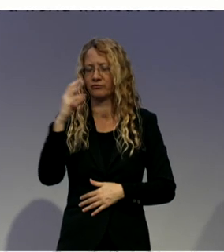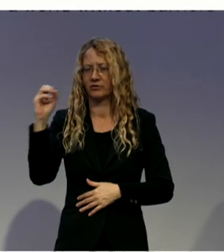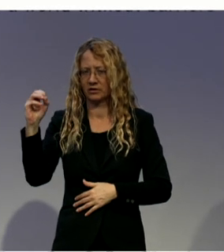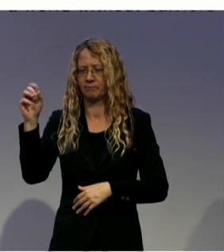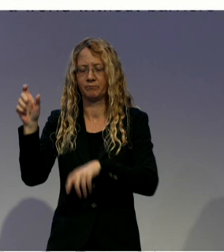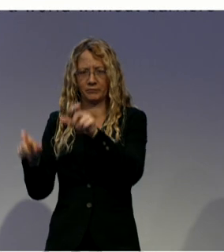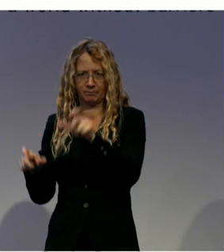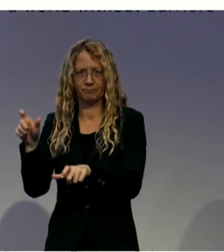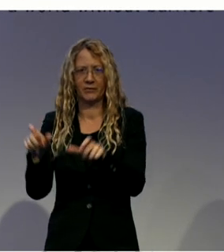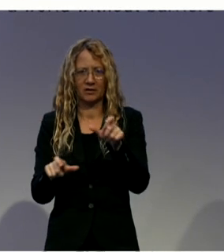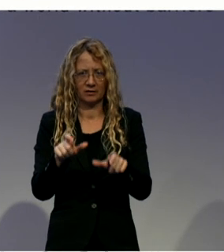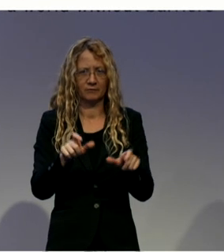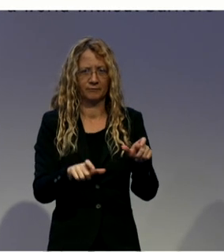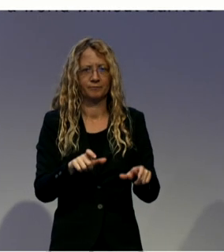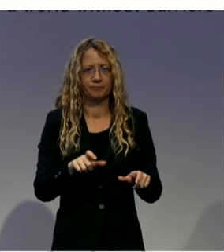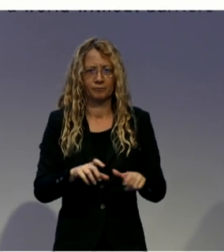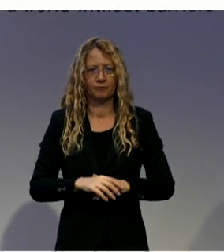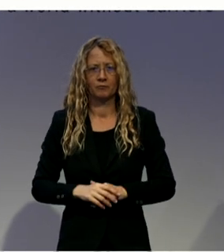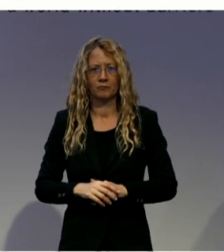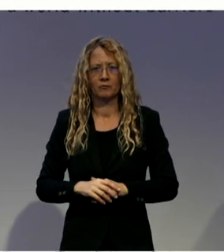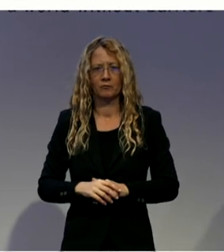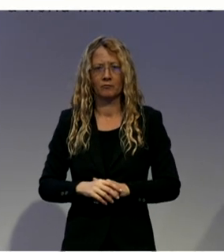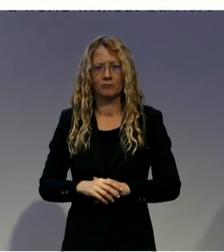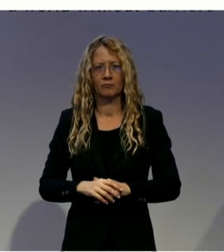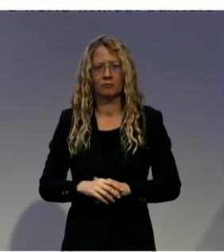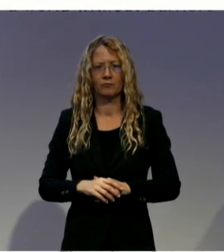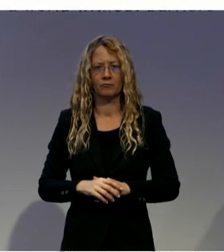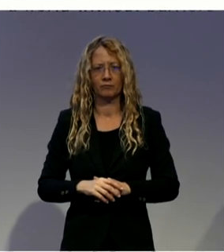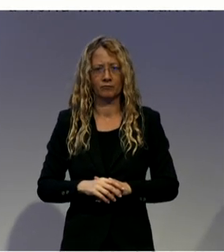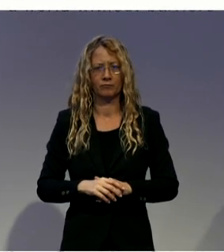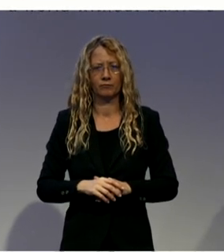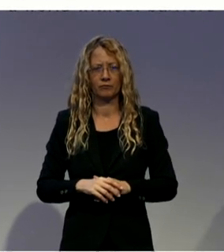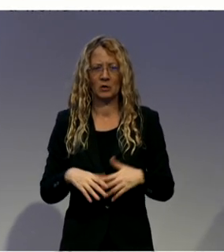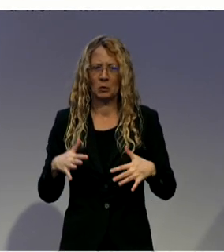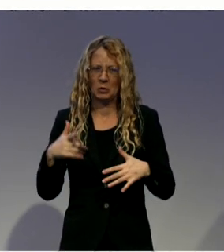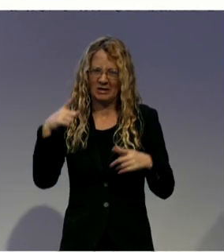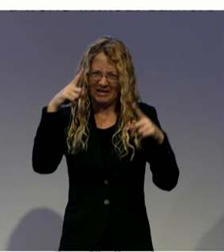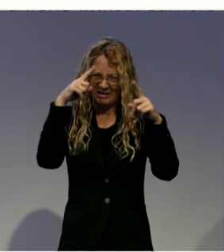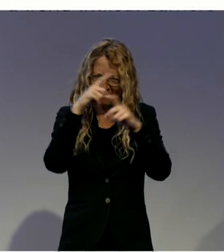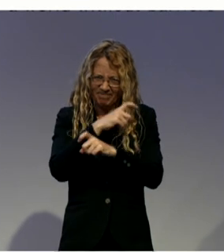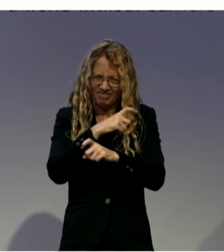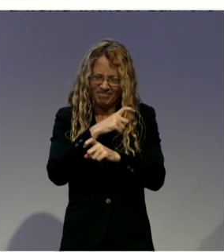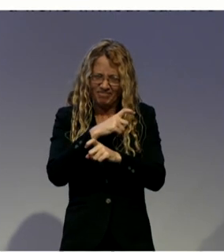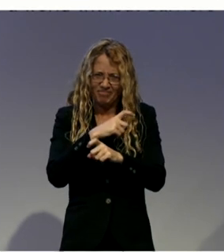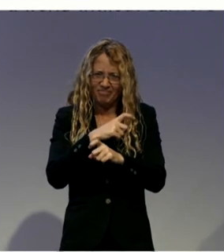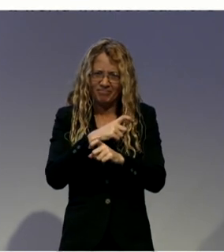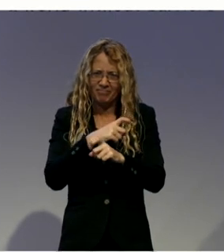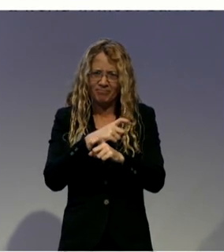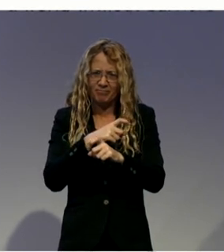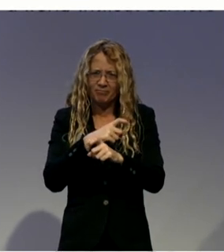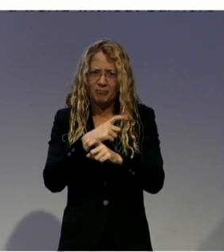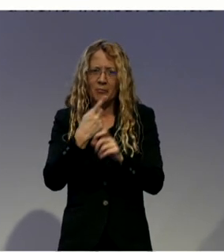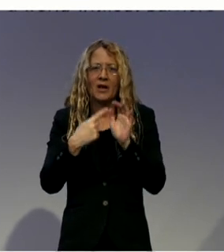support supposes complexity. For example, when there is violent communication style or aggressiveness